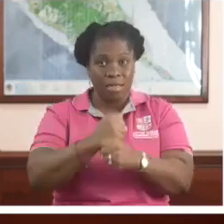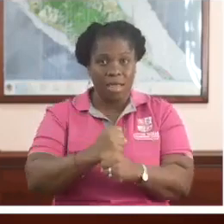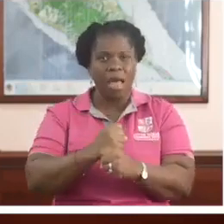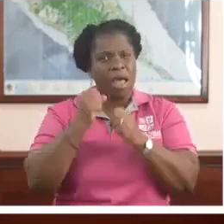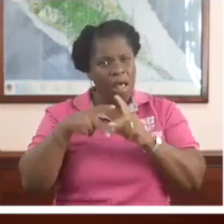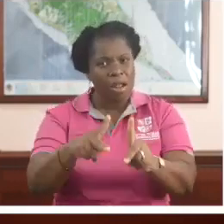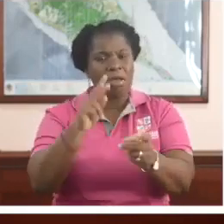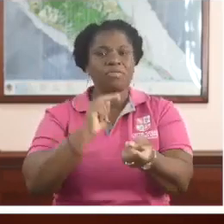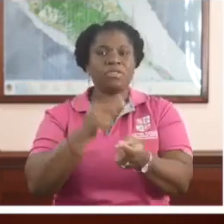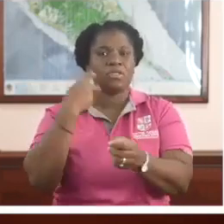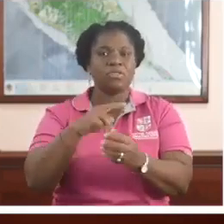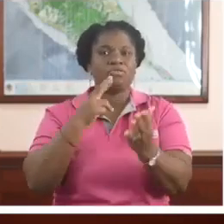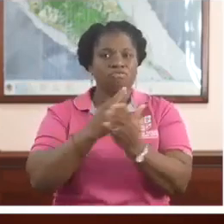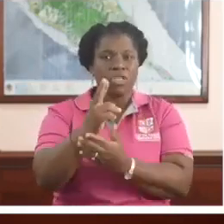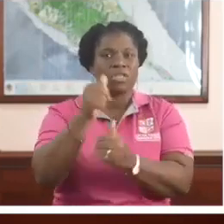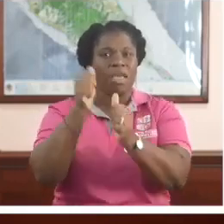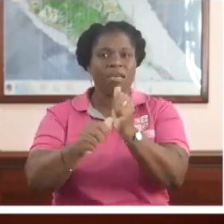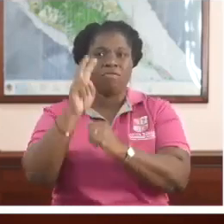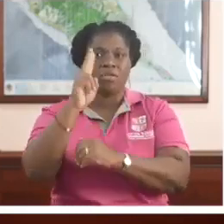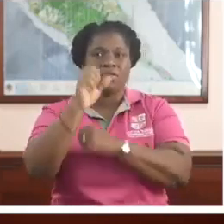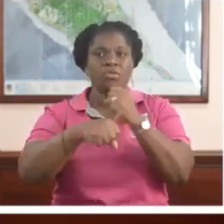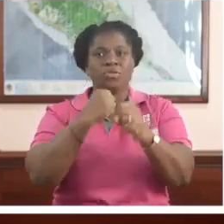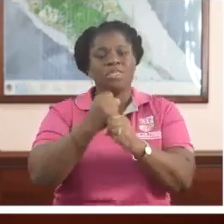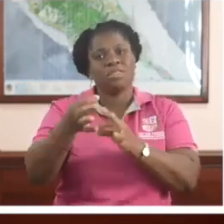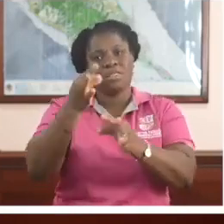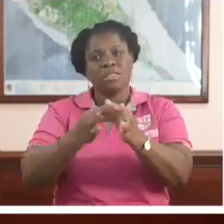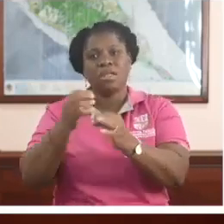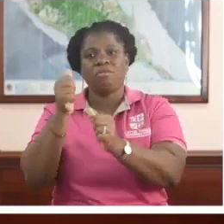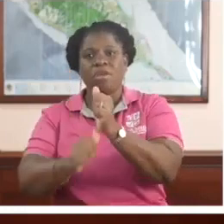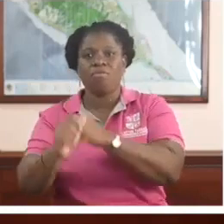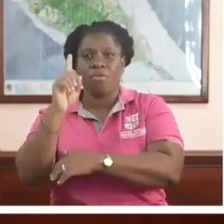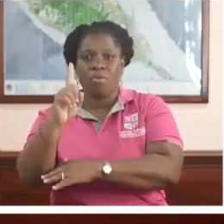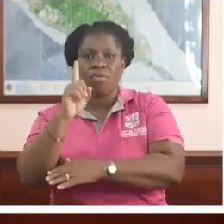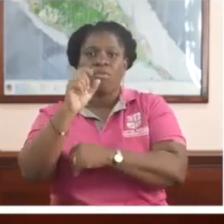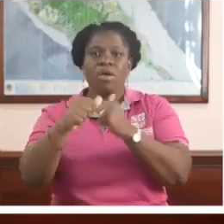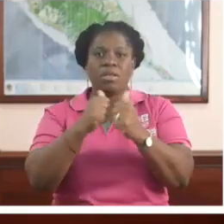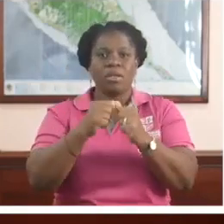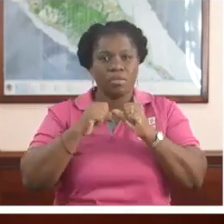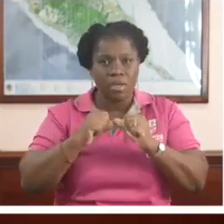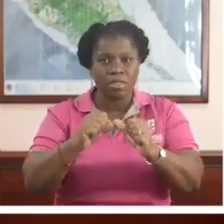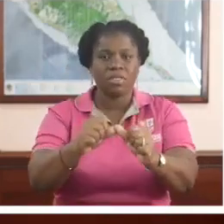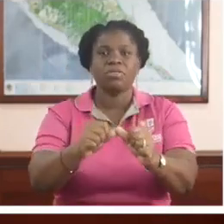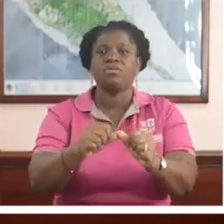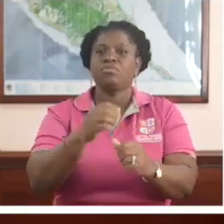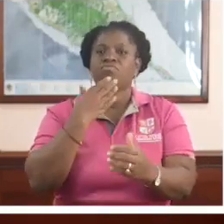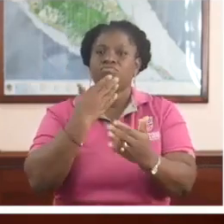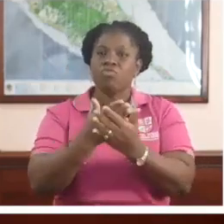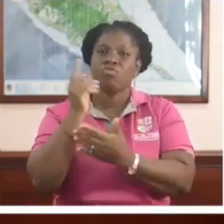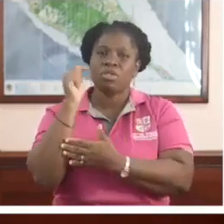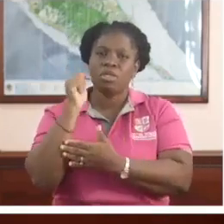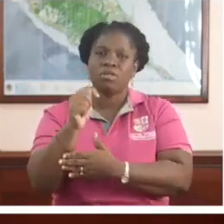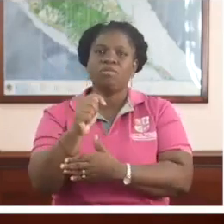register biennially instead of annually, is further testimony of our government's commitment to the welfare and working